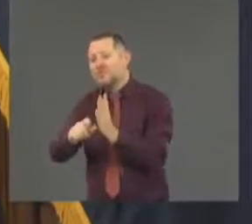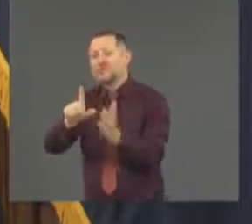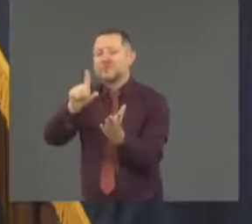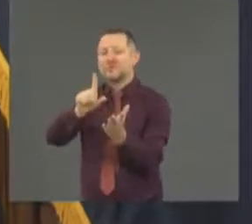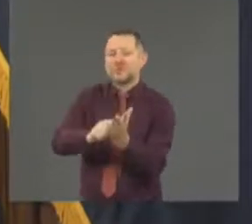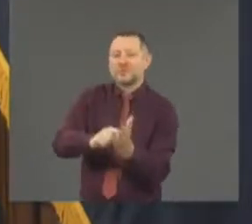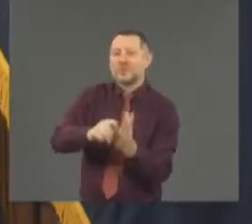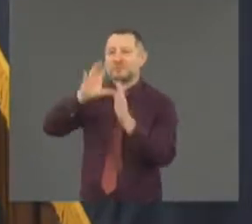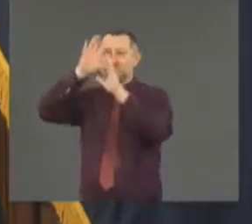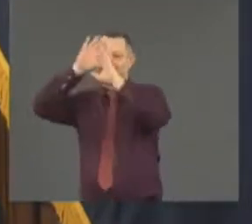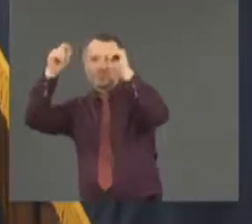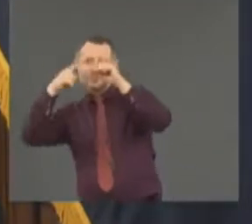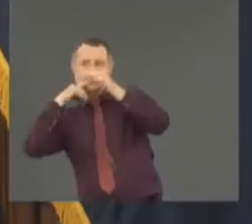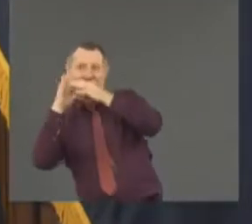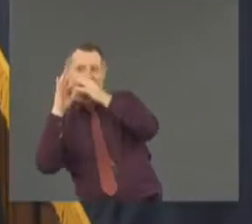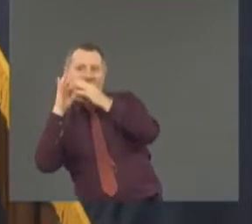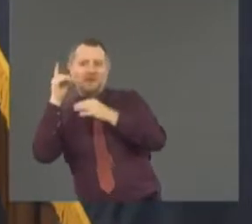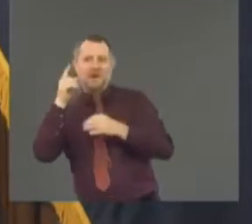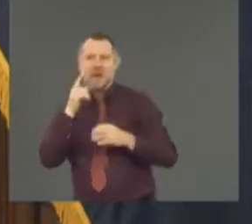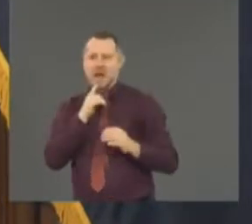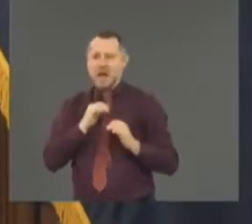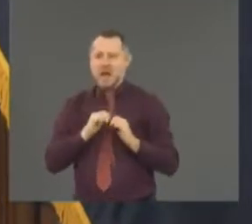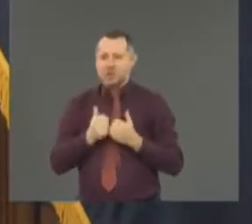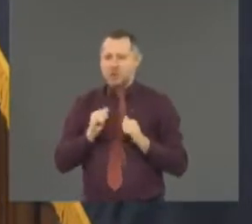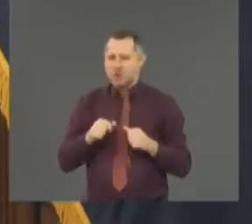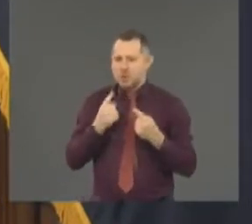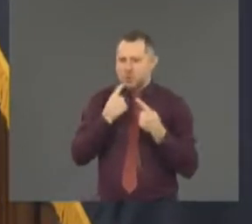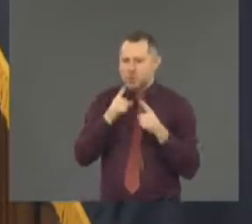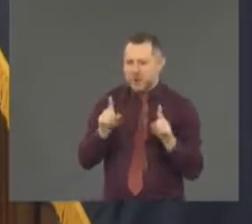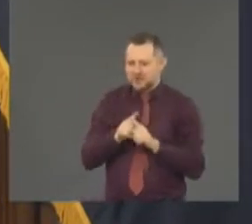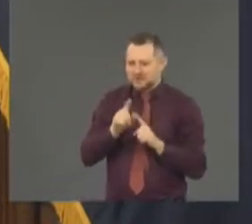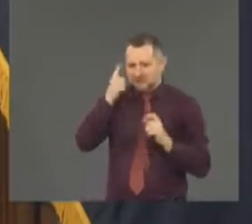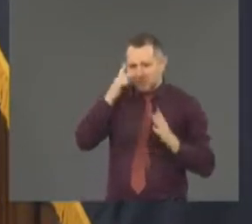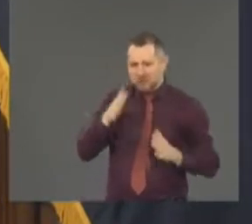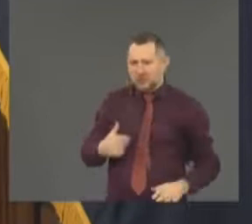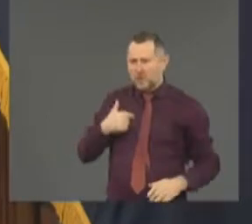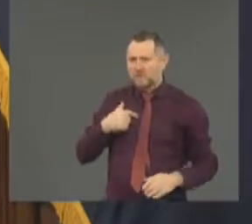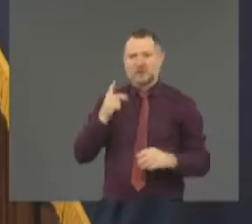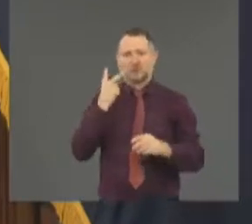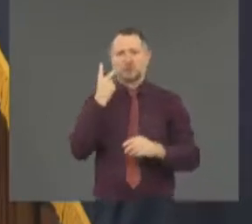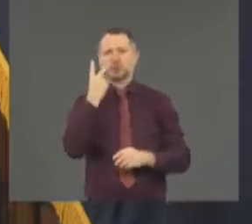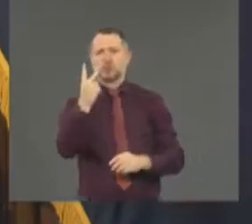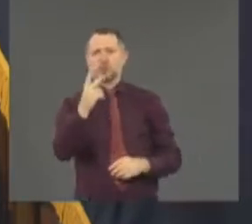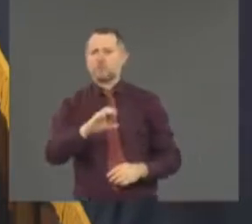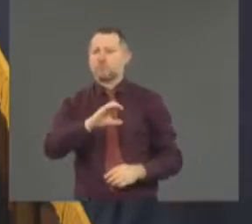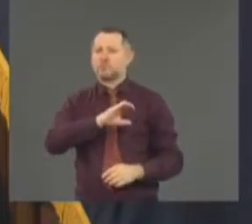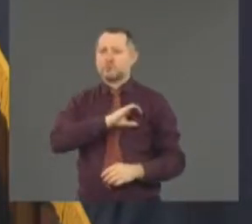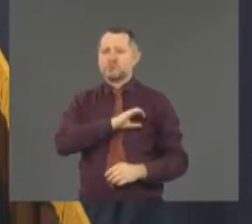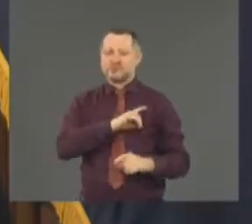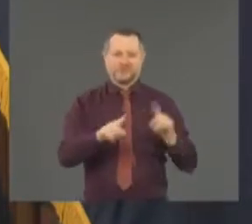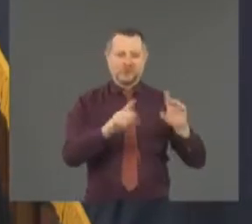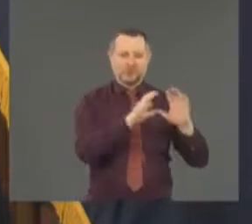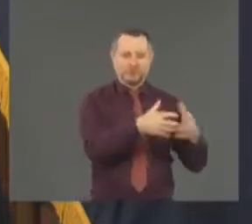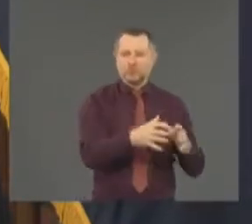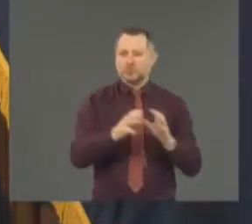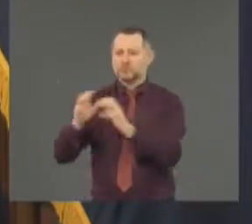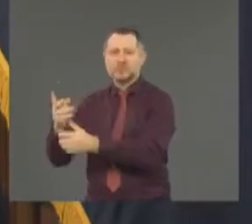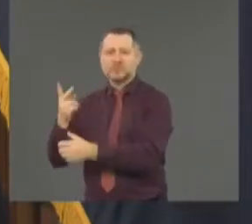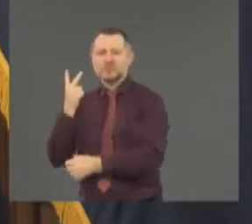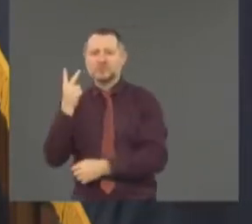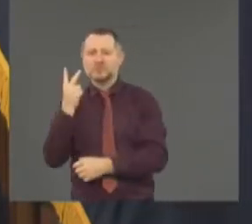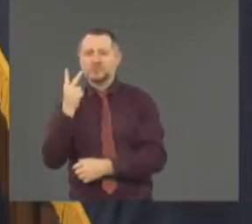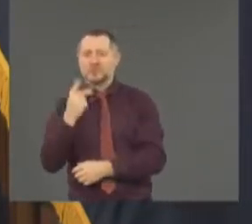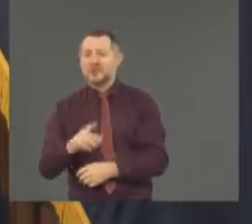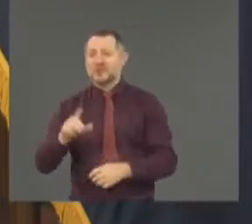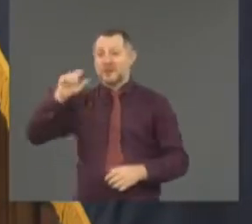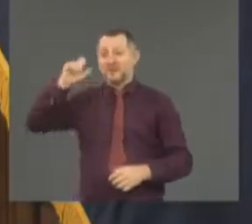how would that work? You can't have two police forces. Governor sends in the national guard. That's one